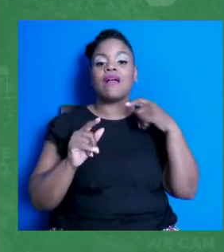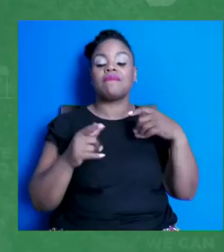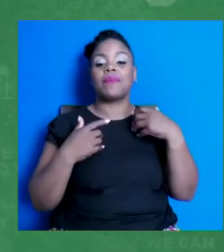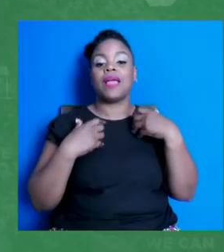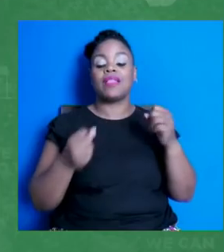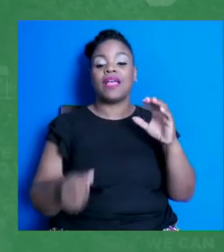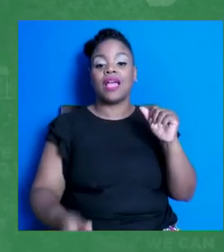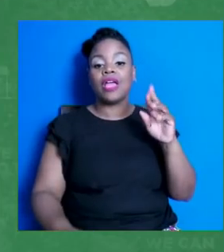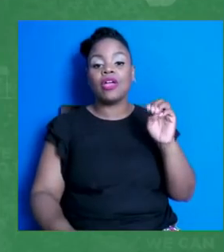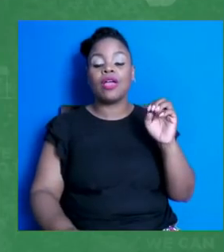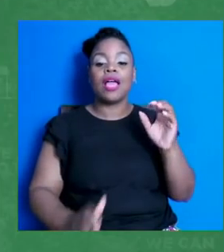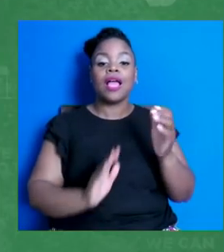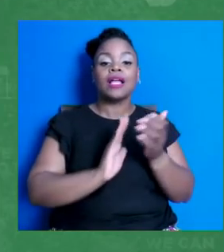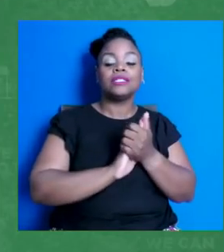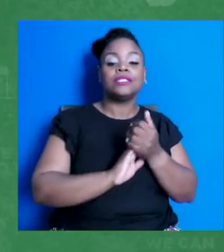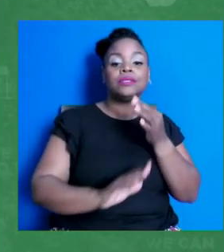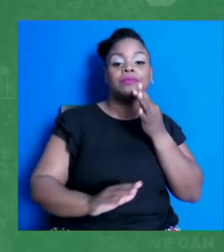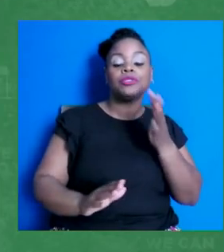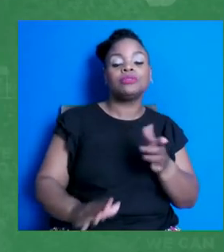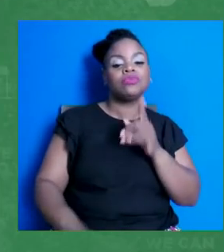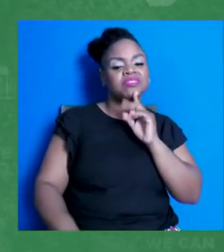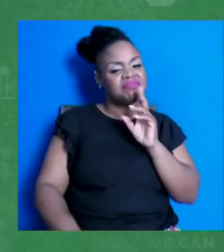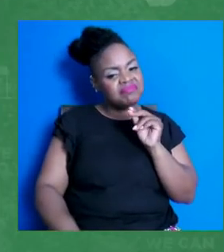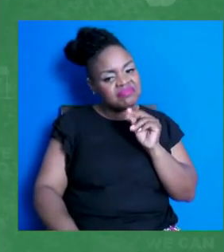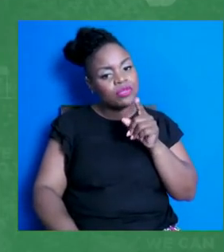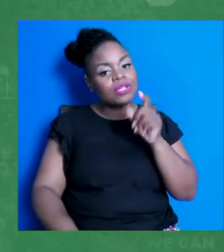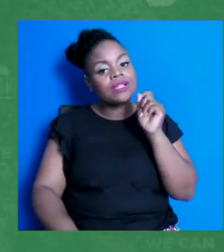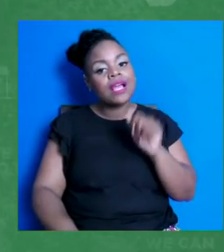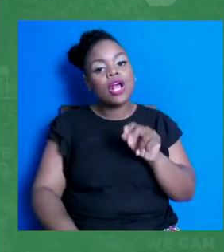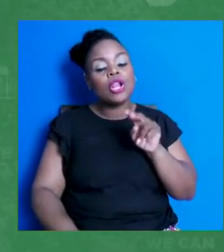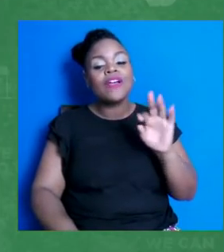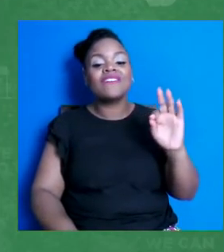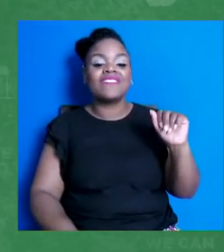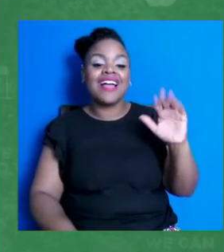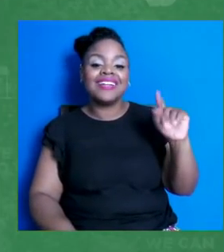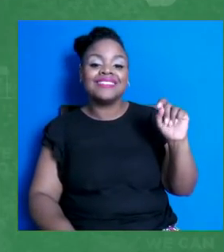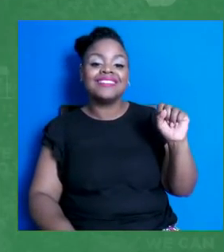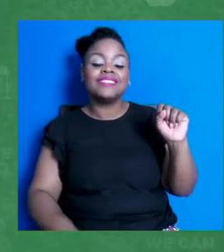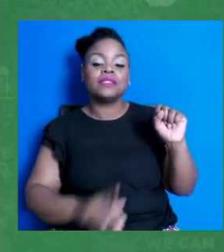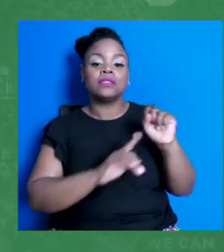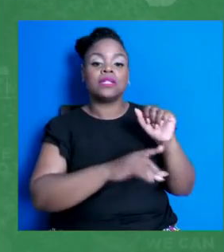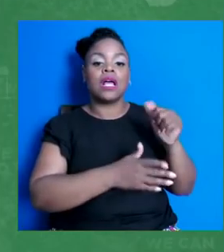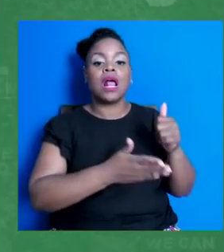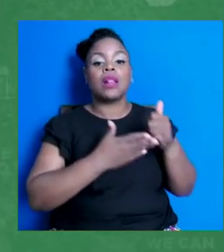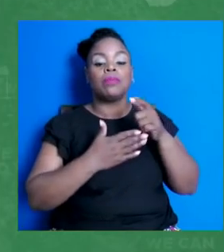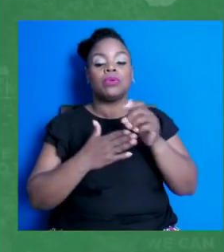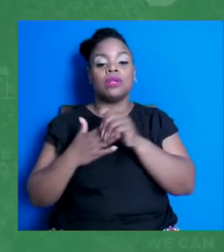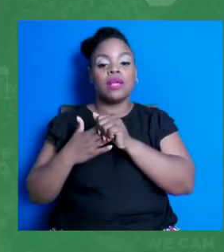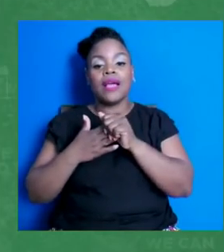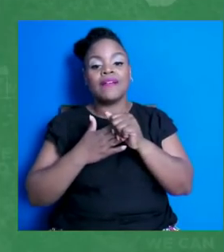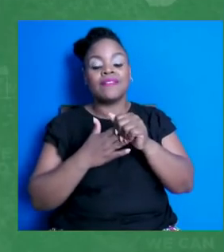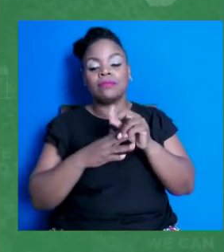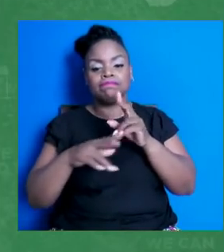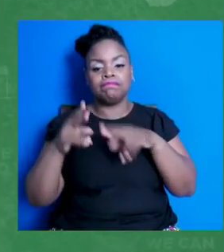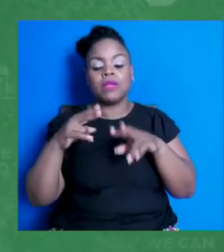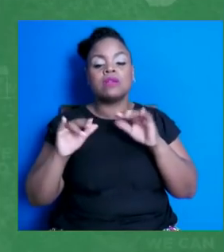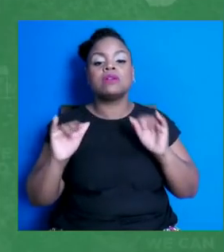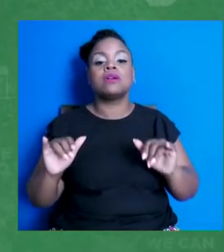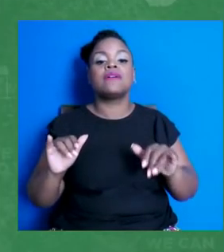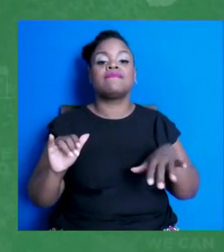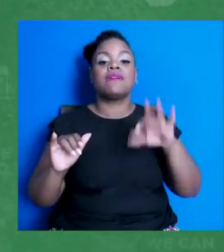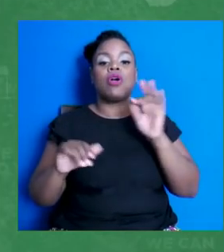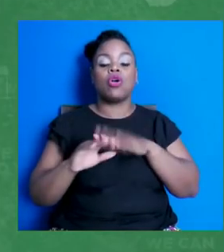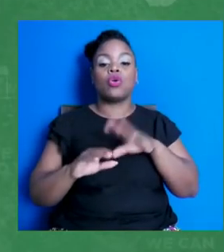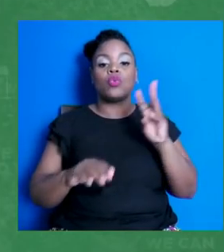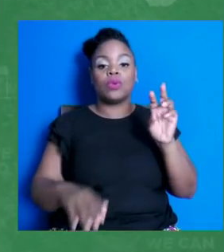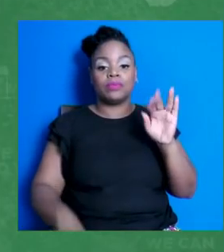need those facts to help you as you're navigating these conversations, you can find it on our website. But you as a trusted messenger can still make